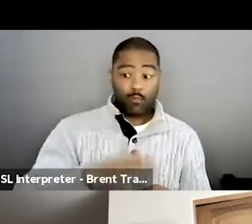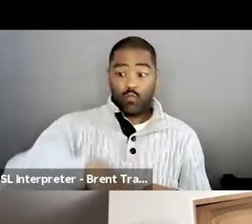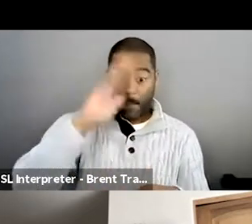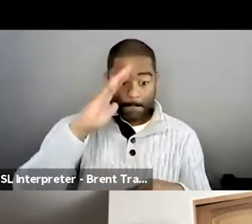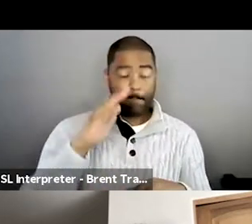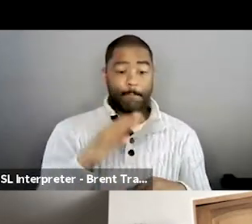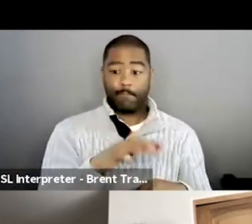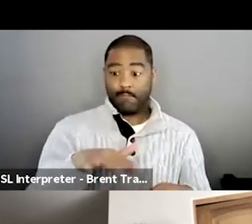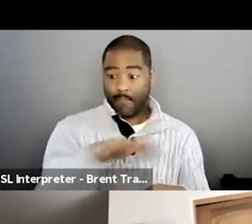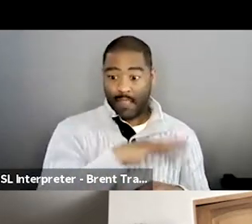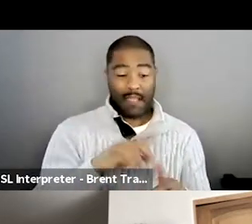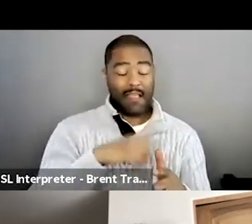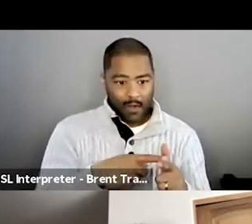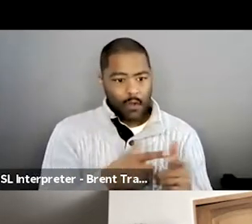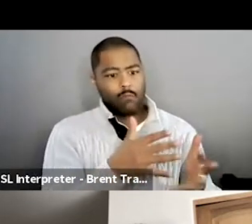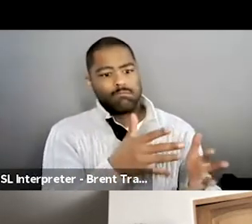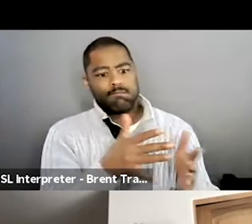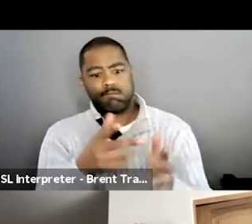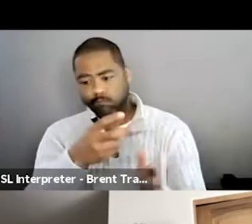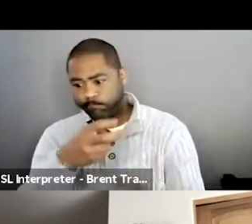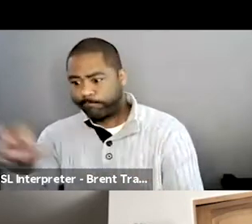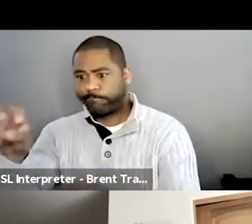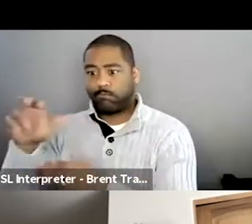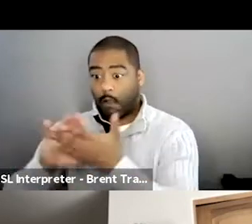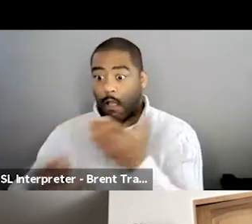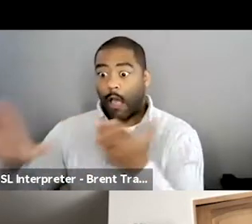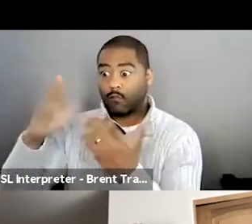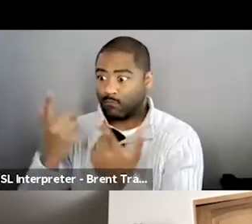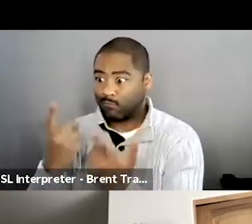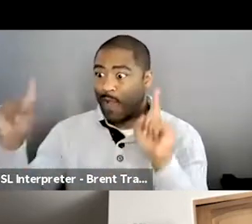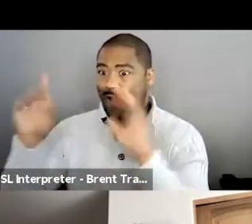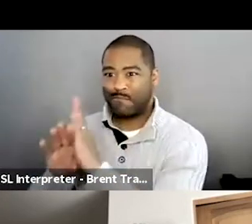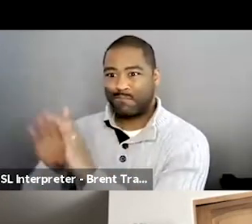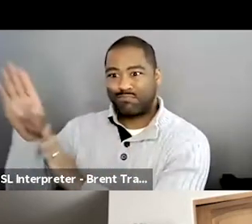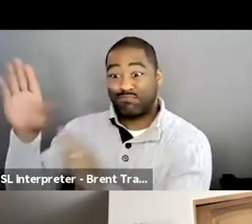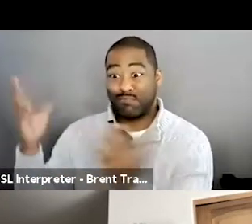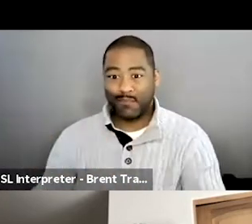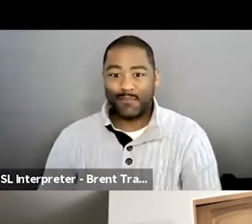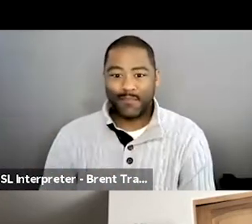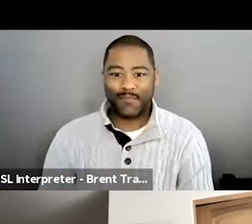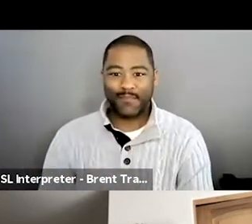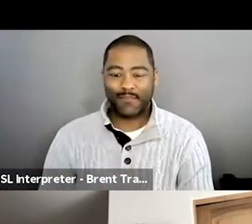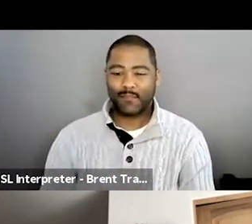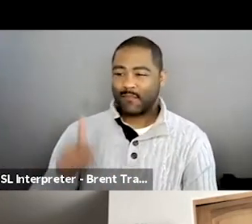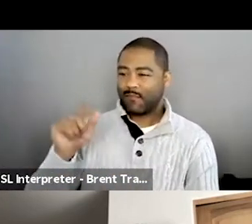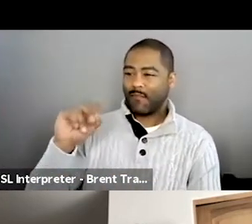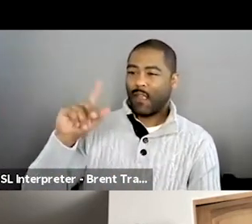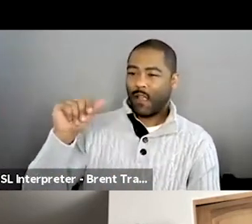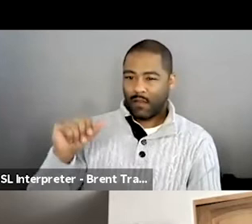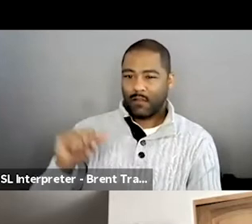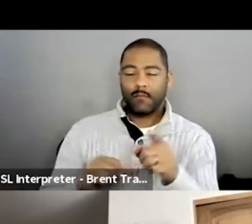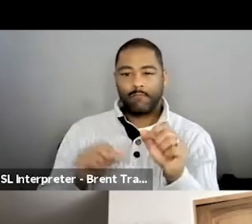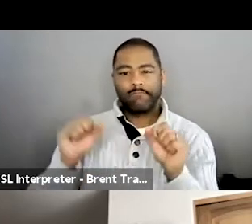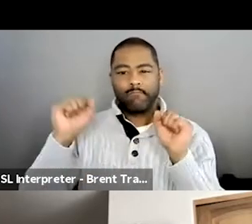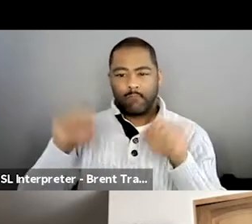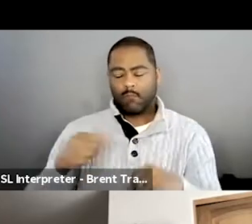It's certainly very clear that from the film that, you know, we all believe that Christina should exist. And I want to, I want to ask you, Christina,